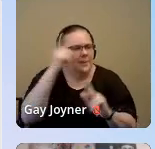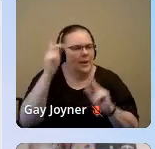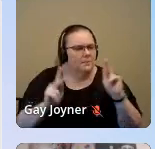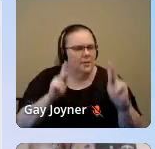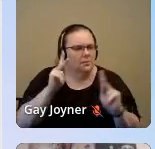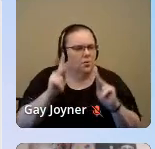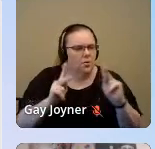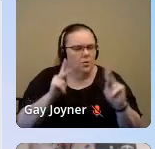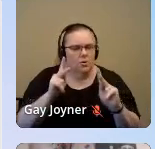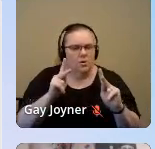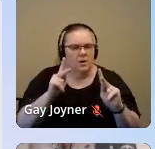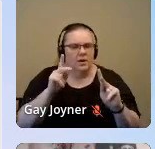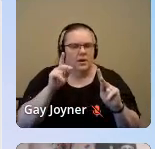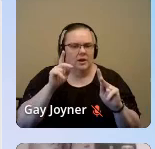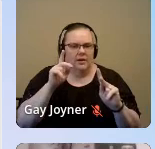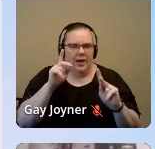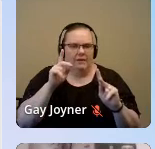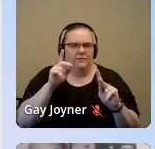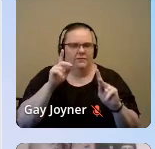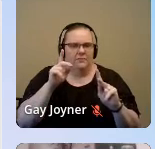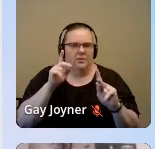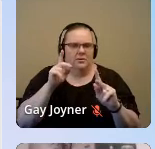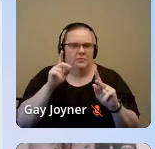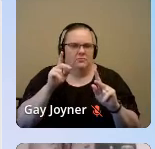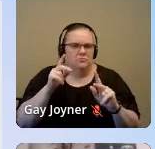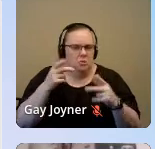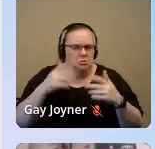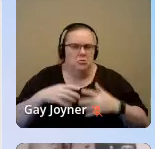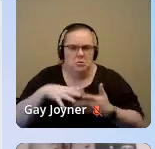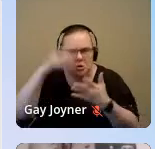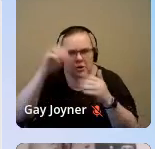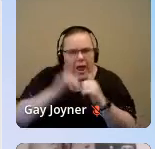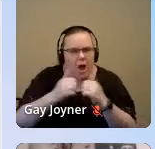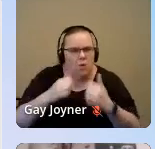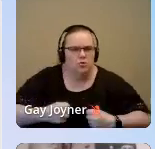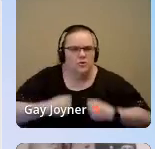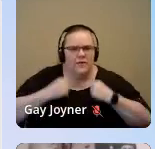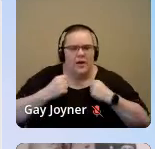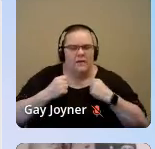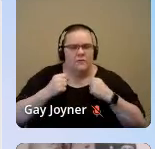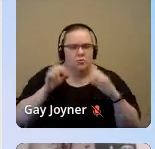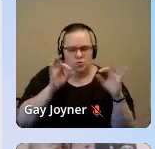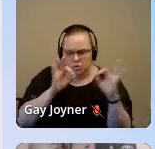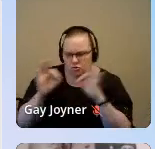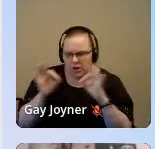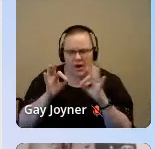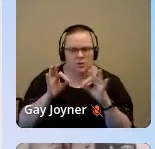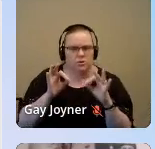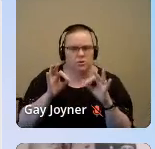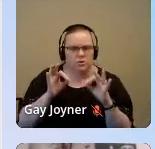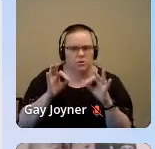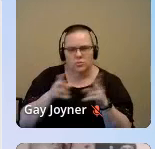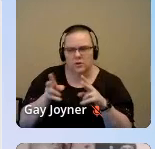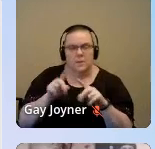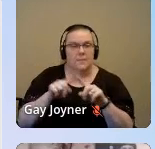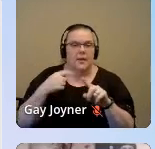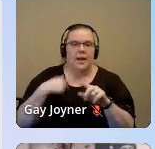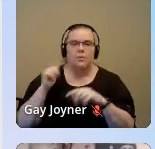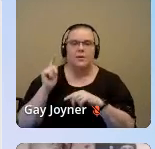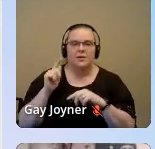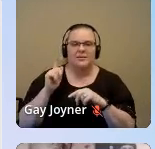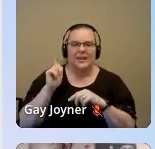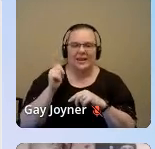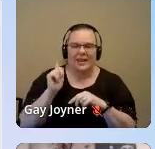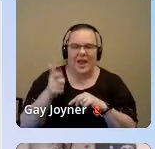have learned to mask our feelings, make jokes, distract, or redirect. My mom said of a later suicide attempt in my 20s, wow,